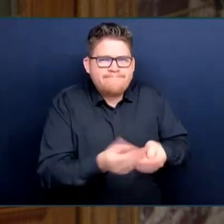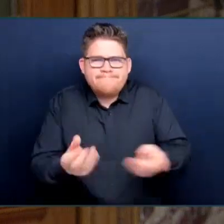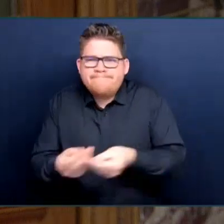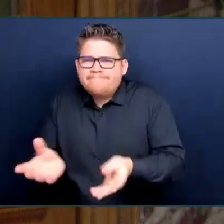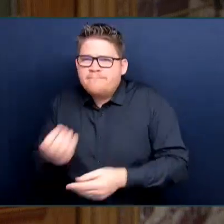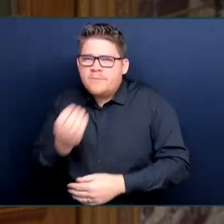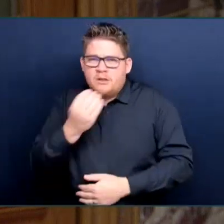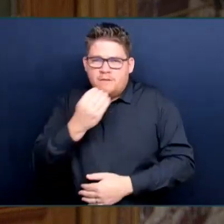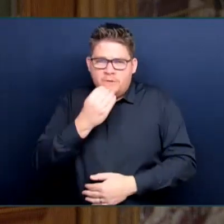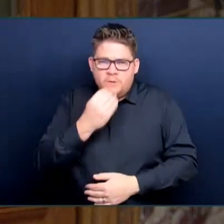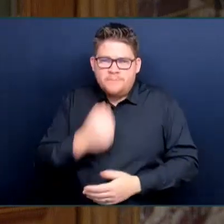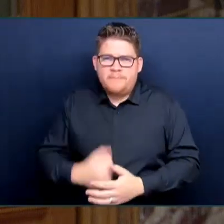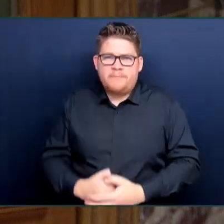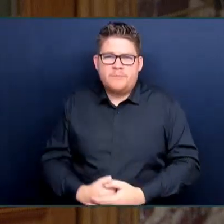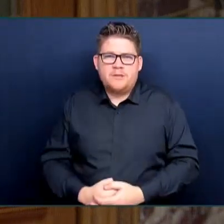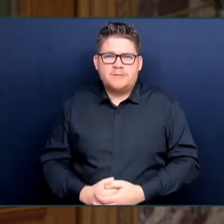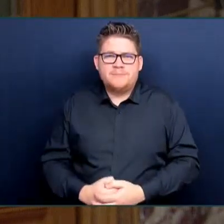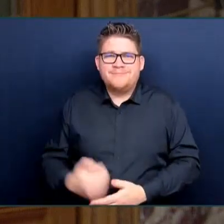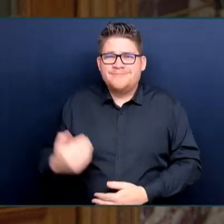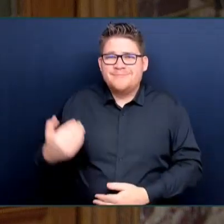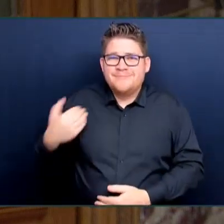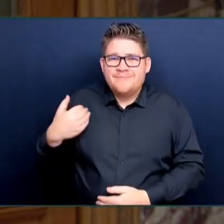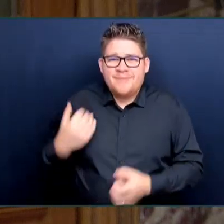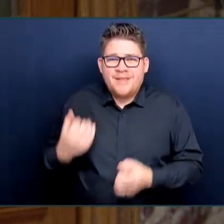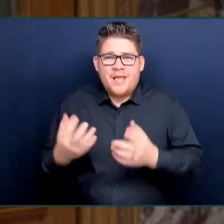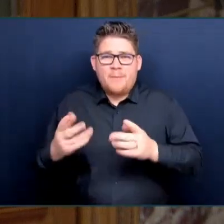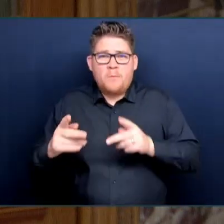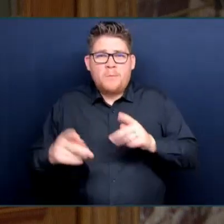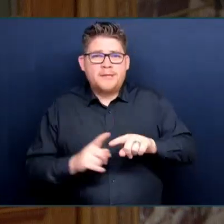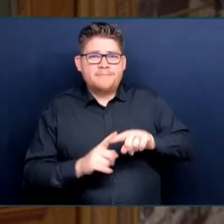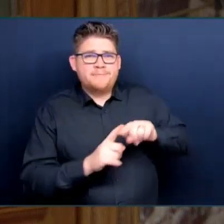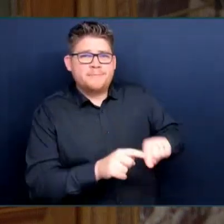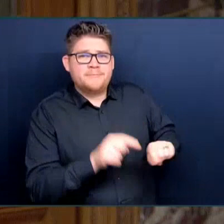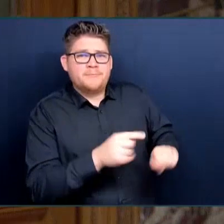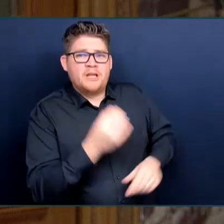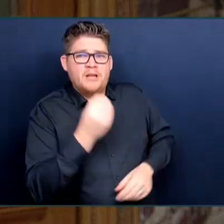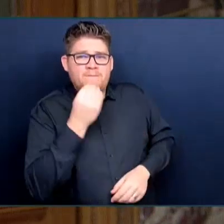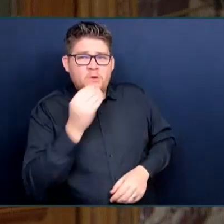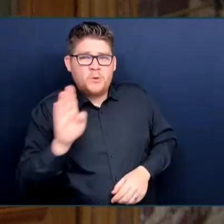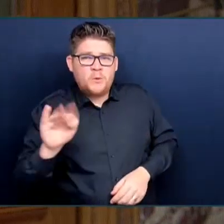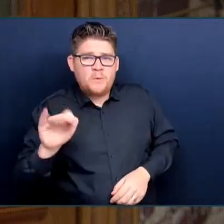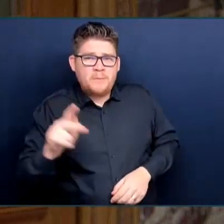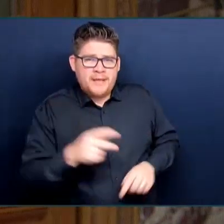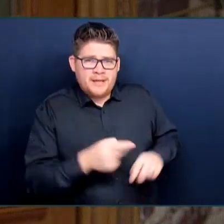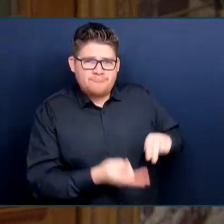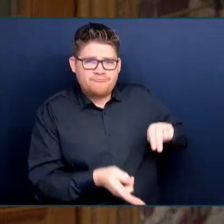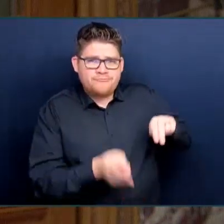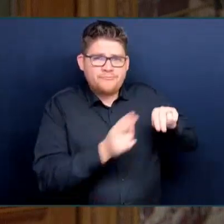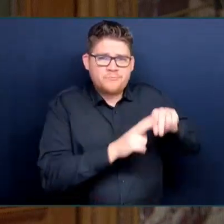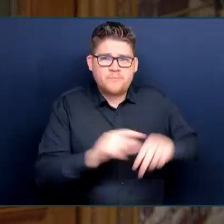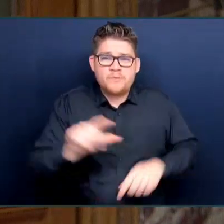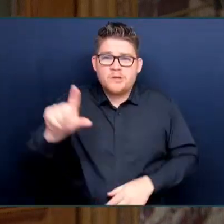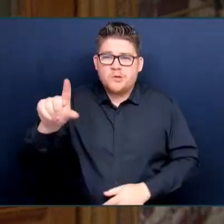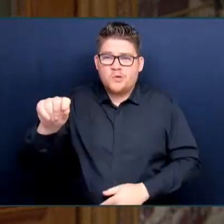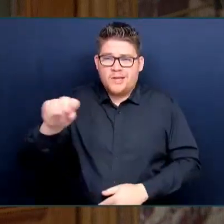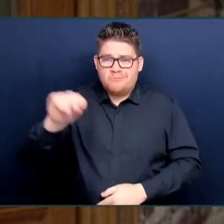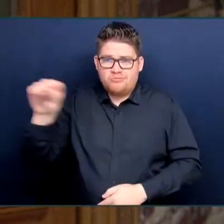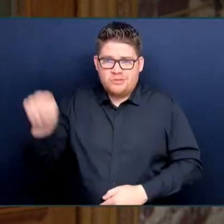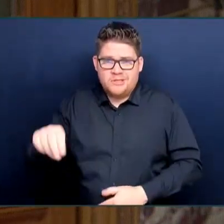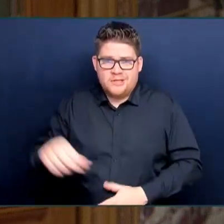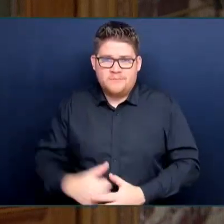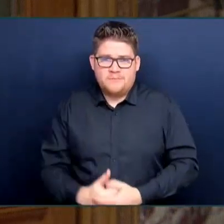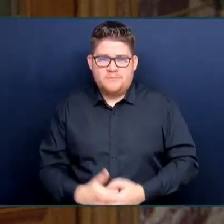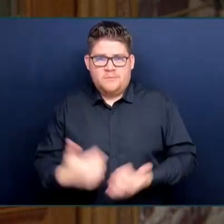only continued to grow amidst record-breaking inflation. To add to this, in BC, one out of every three